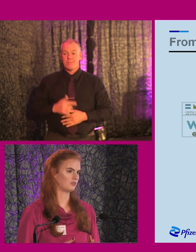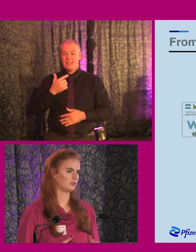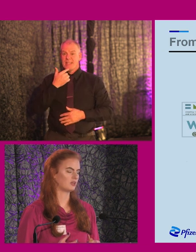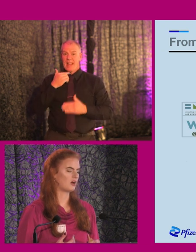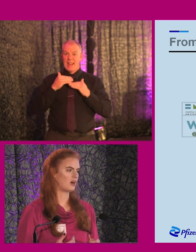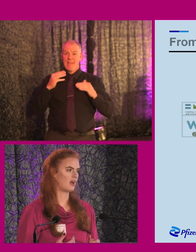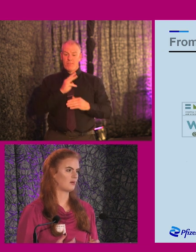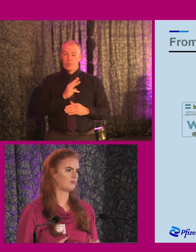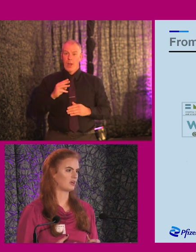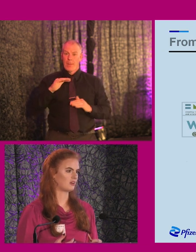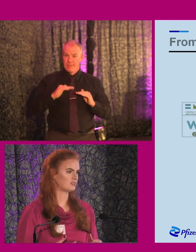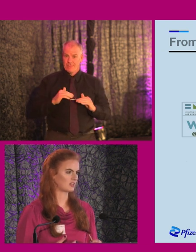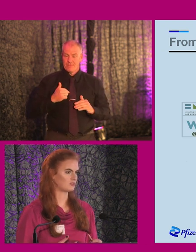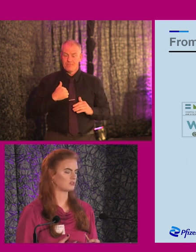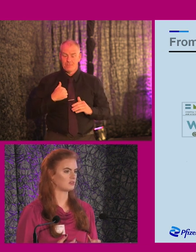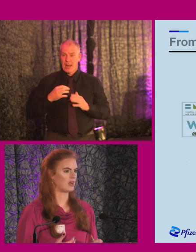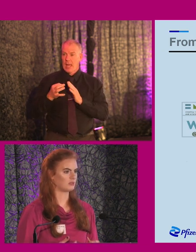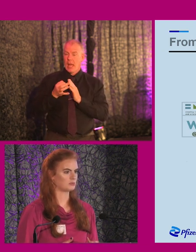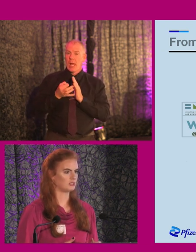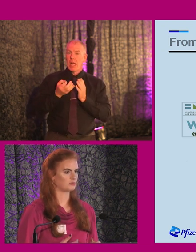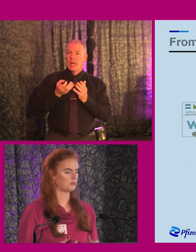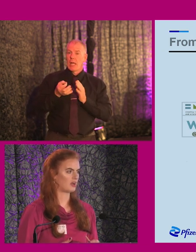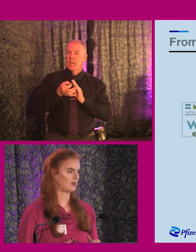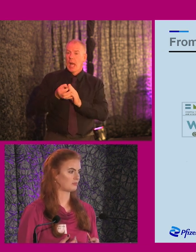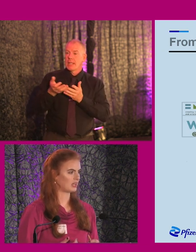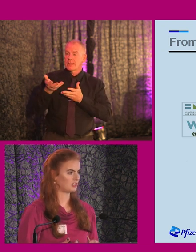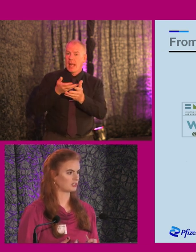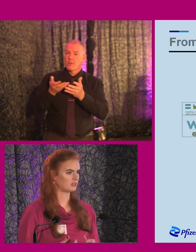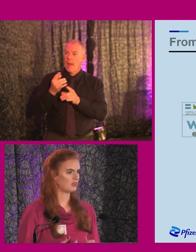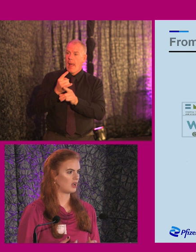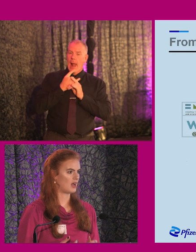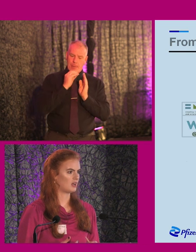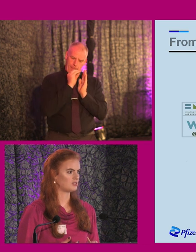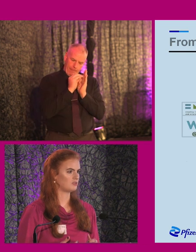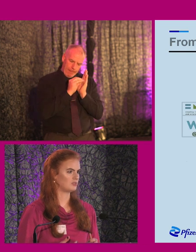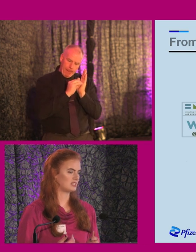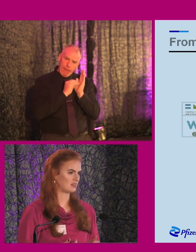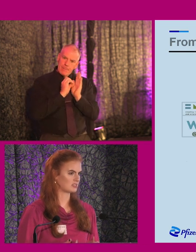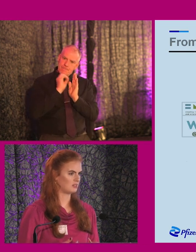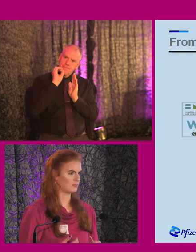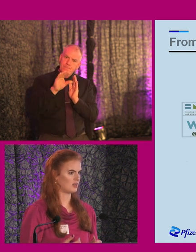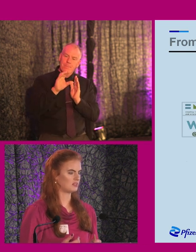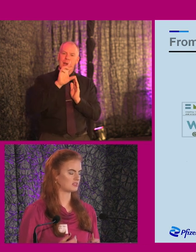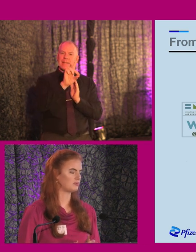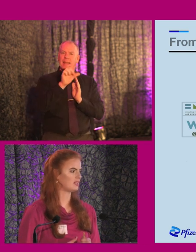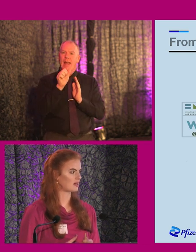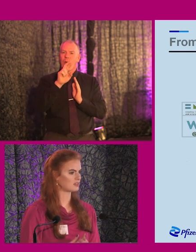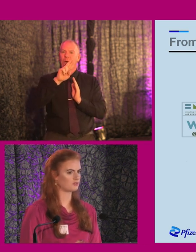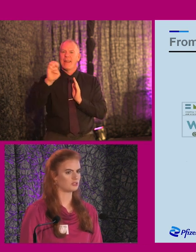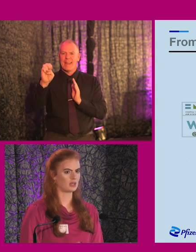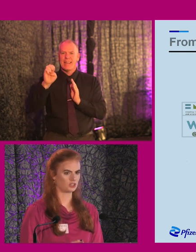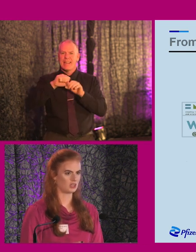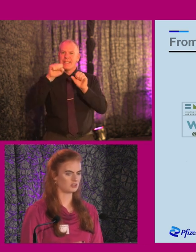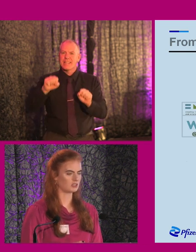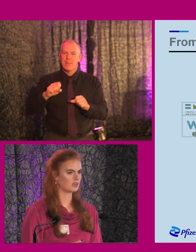school, my guidance counselor helped me to prepare an application to the DARE scheme, Disability Access